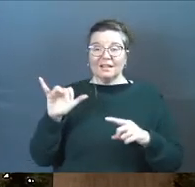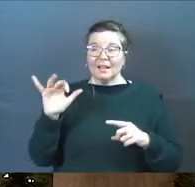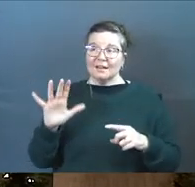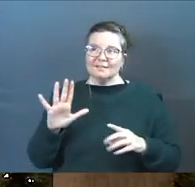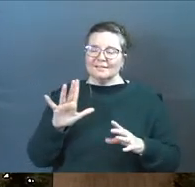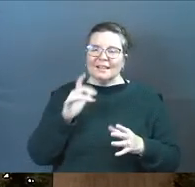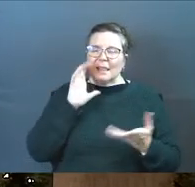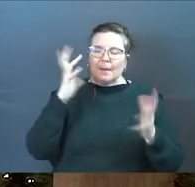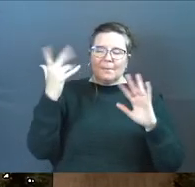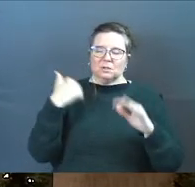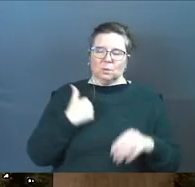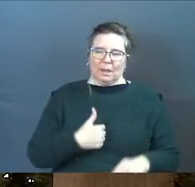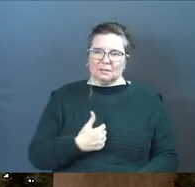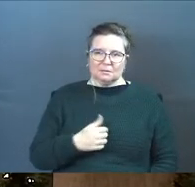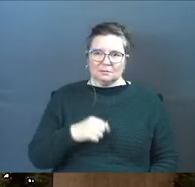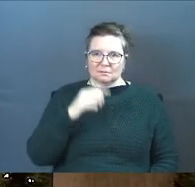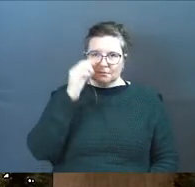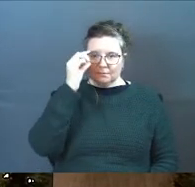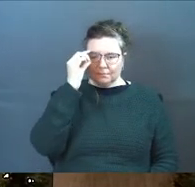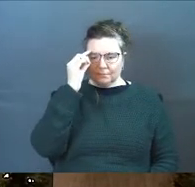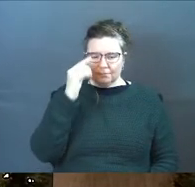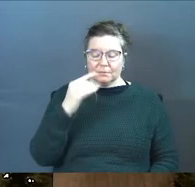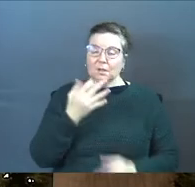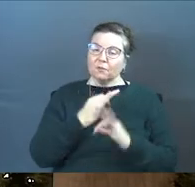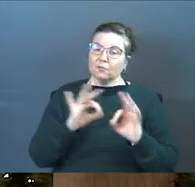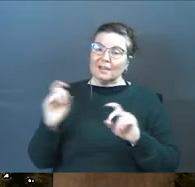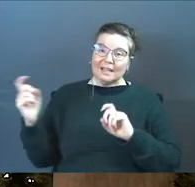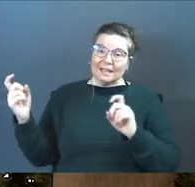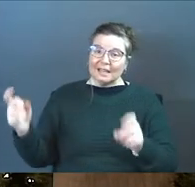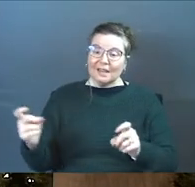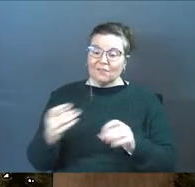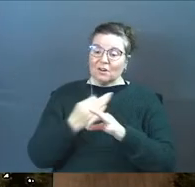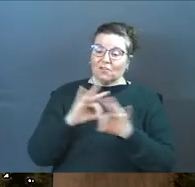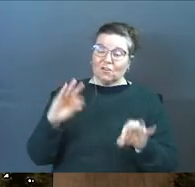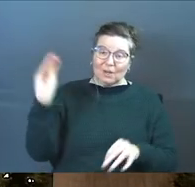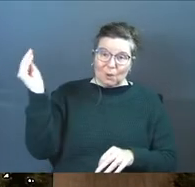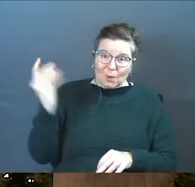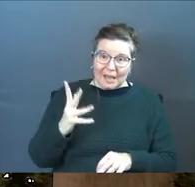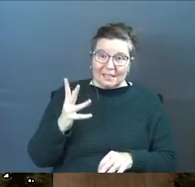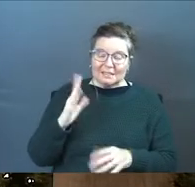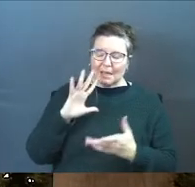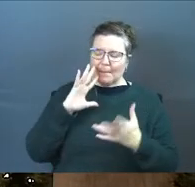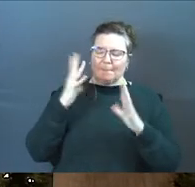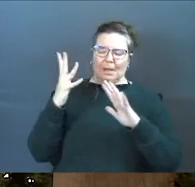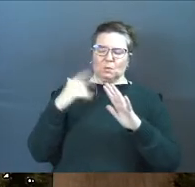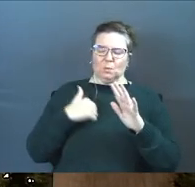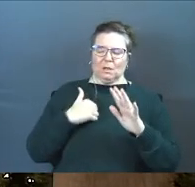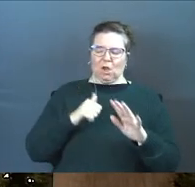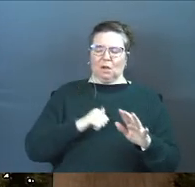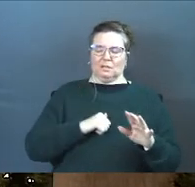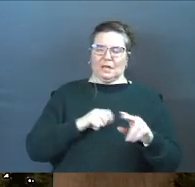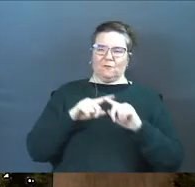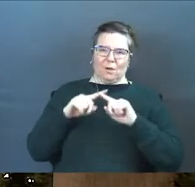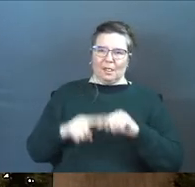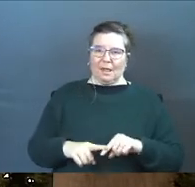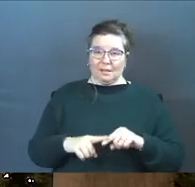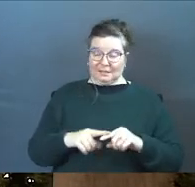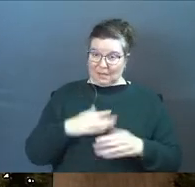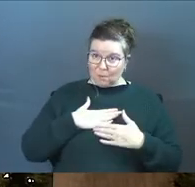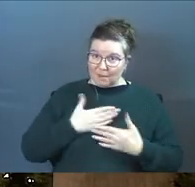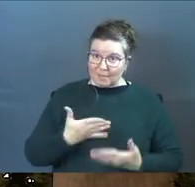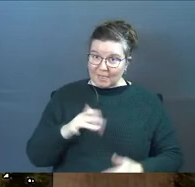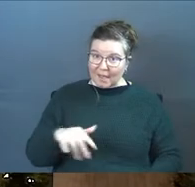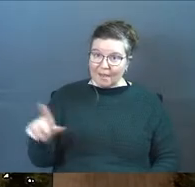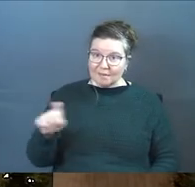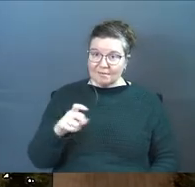it, that messes with us. Free gift, free grace messes with our self-reliance, can we admit that?